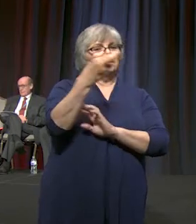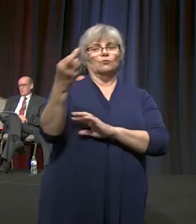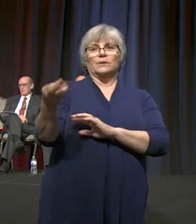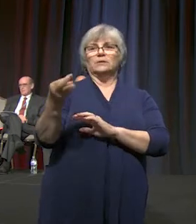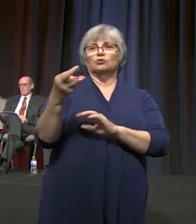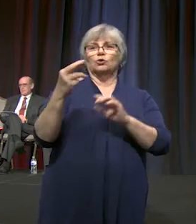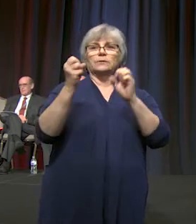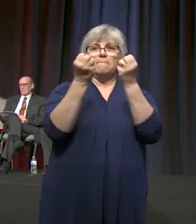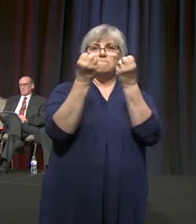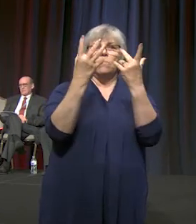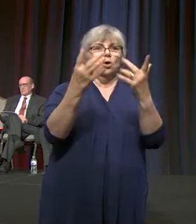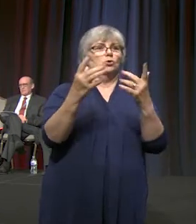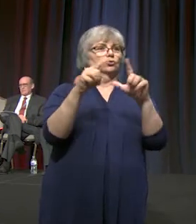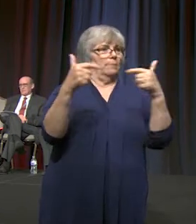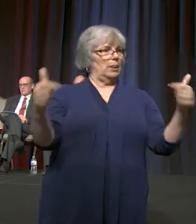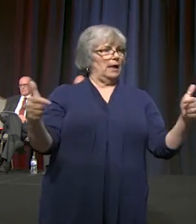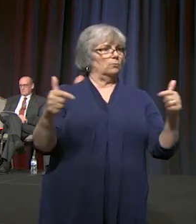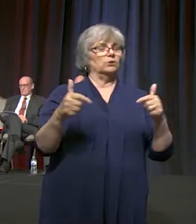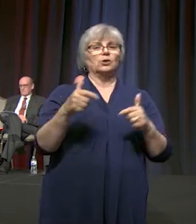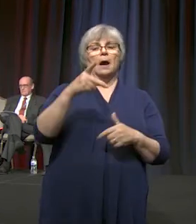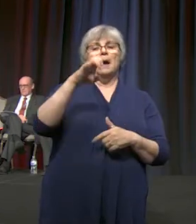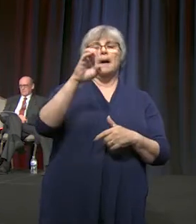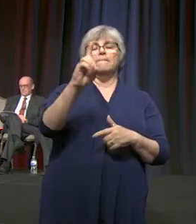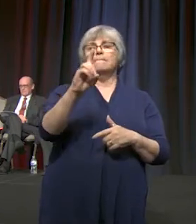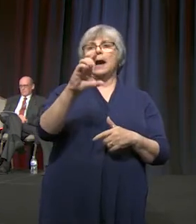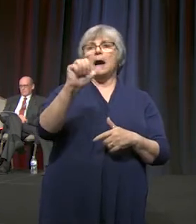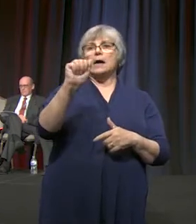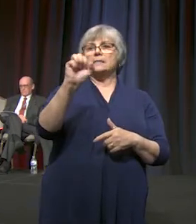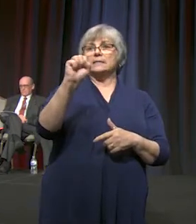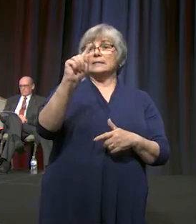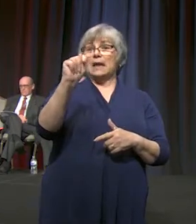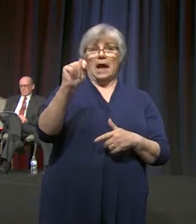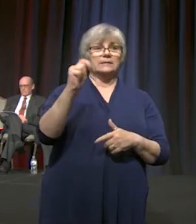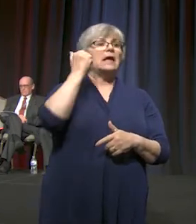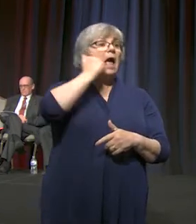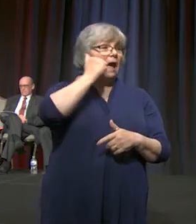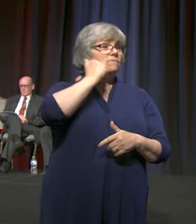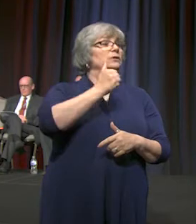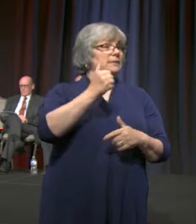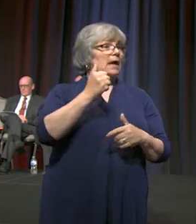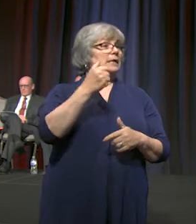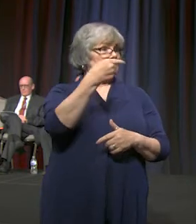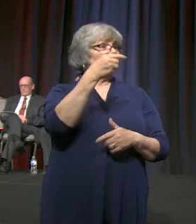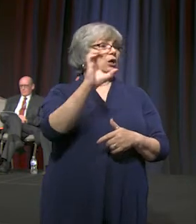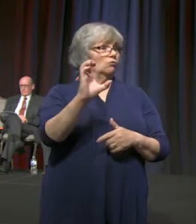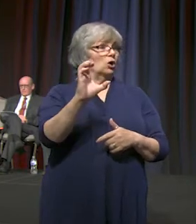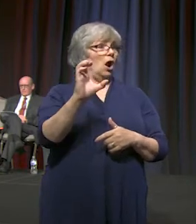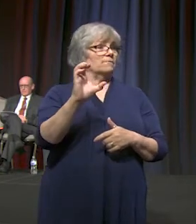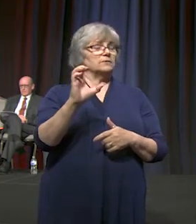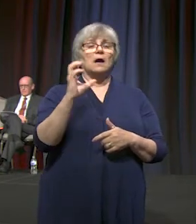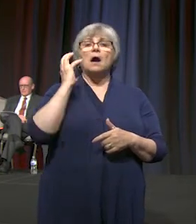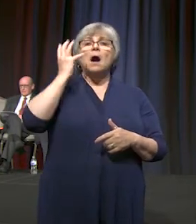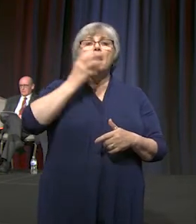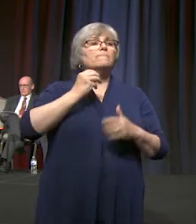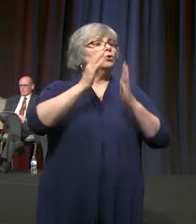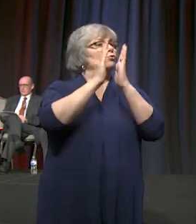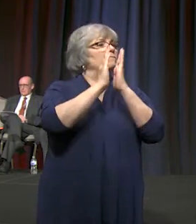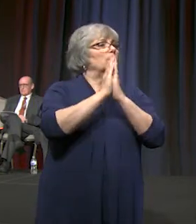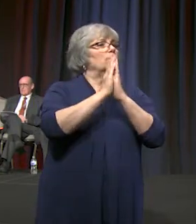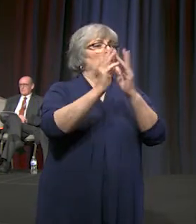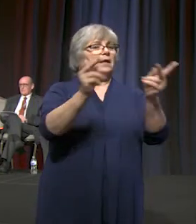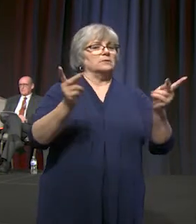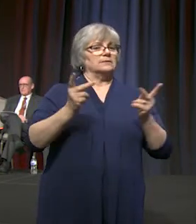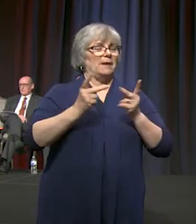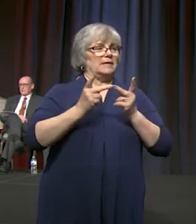multiple languages, a podcast each day of the general conference, a beautiful prayer space,